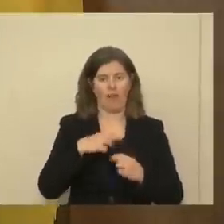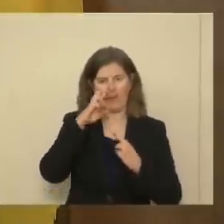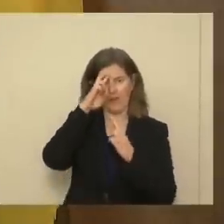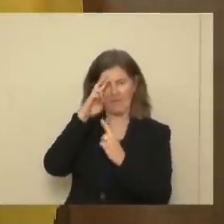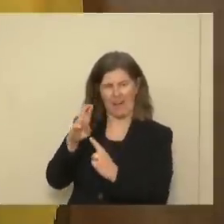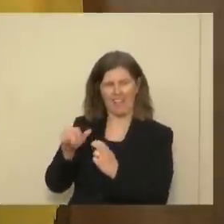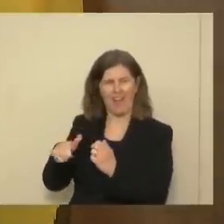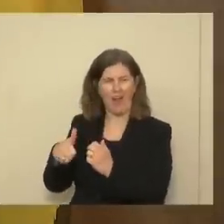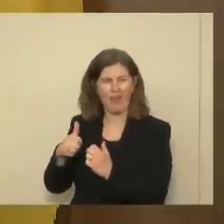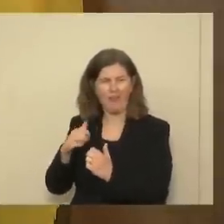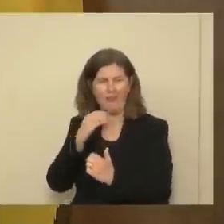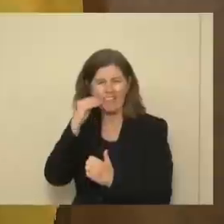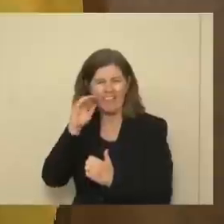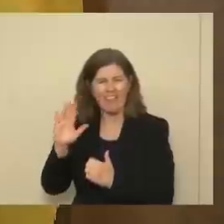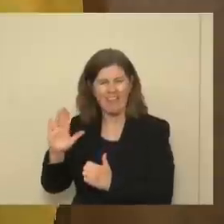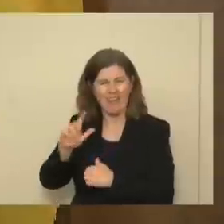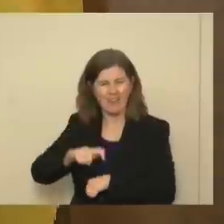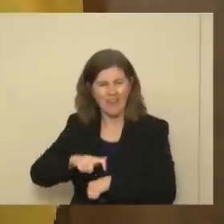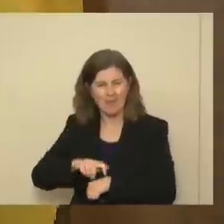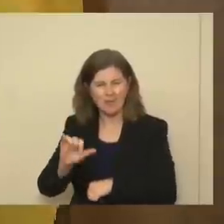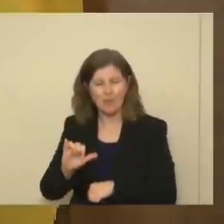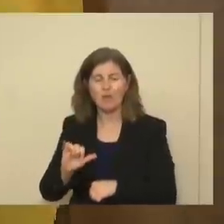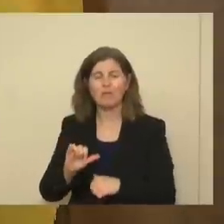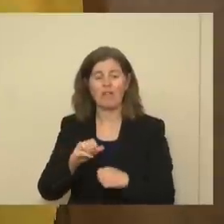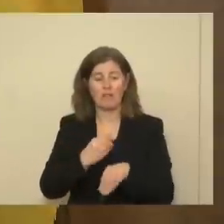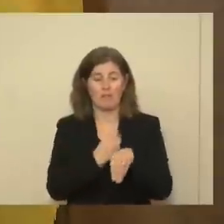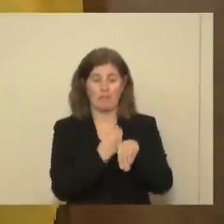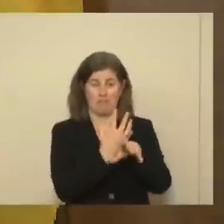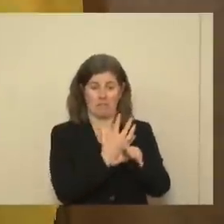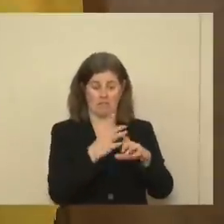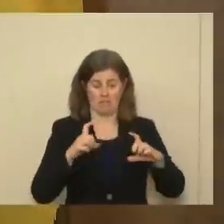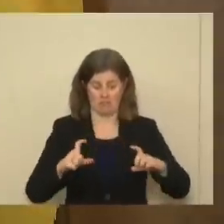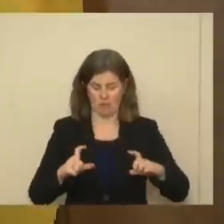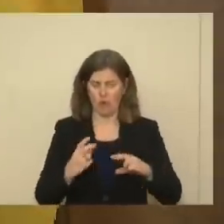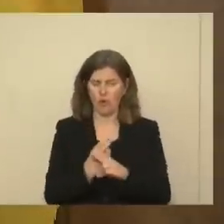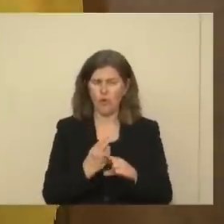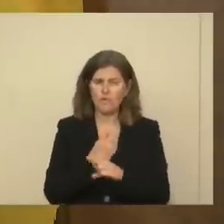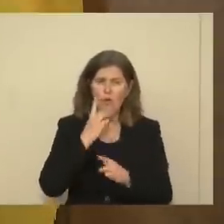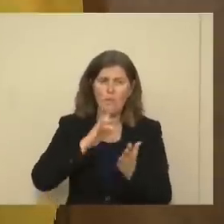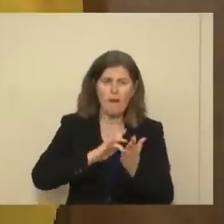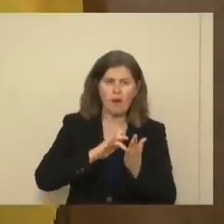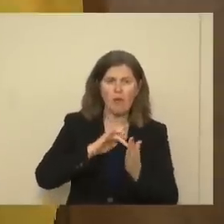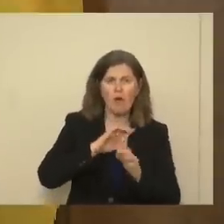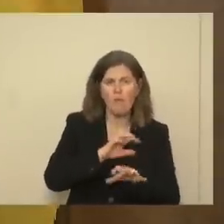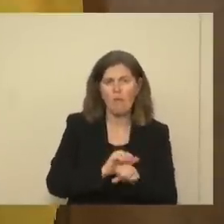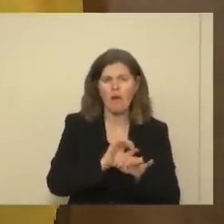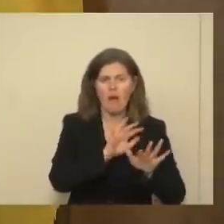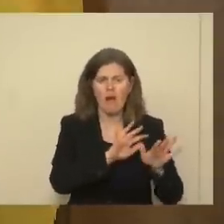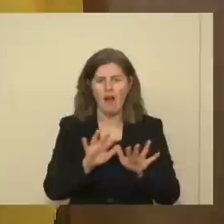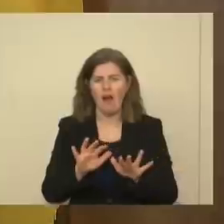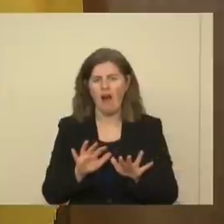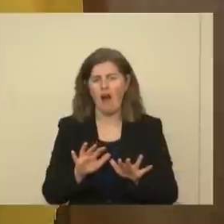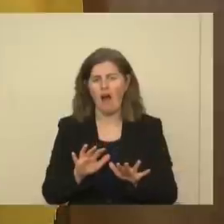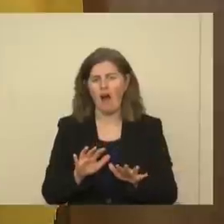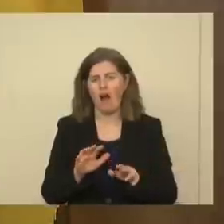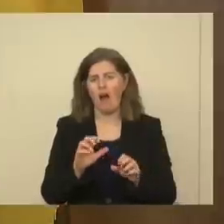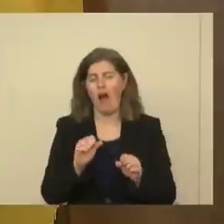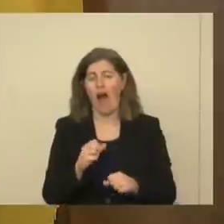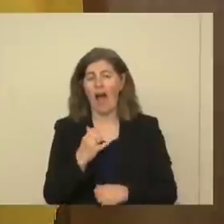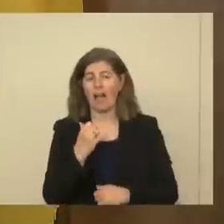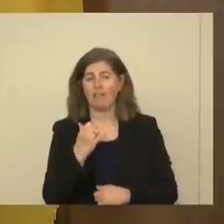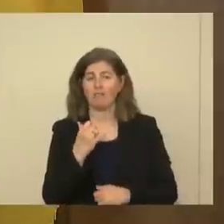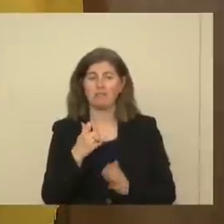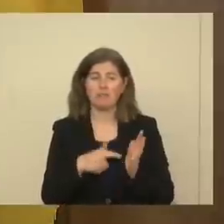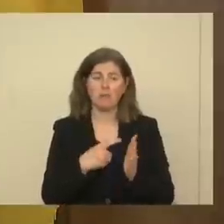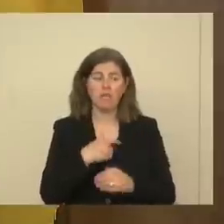residents. It's also used for medical appointments and evaluation. So I can call, as